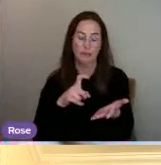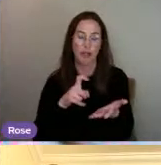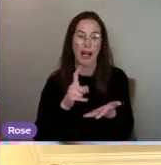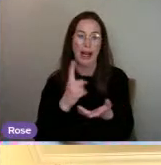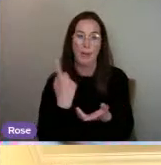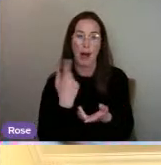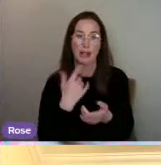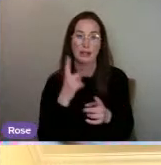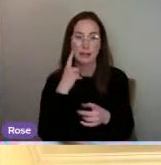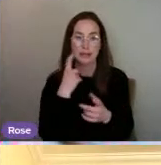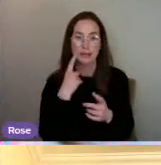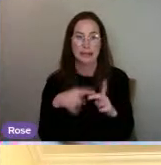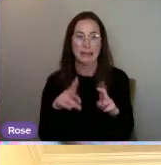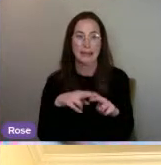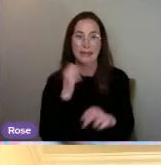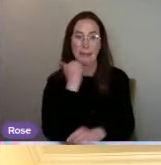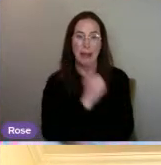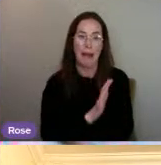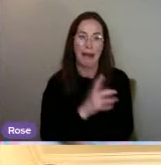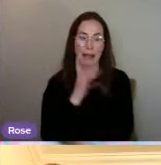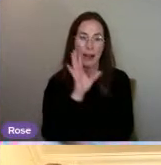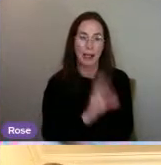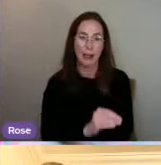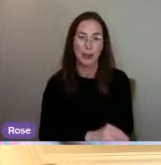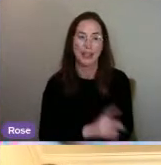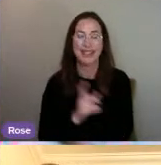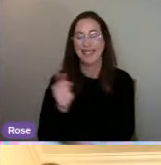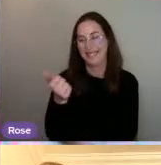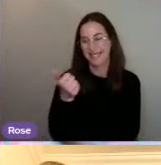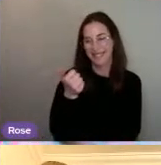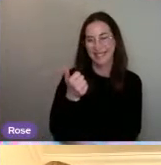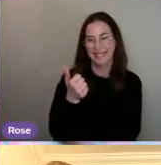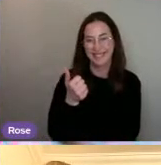one is black and I'll let you know. Sounds good.